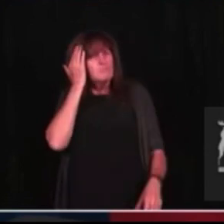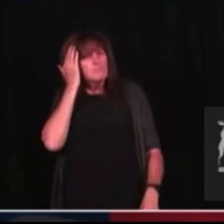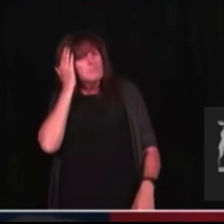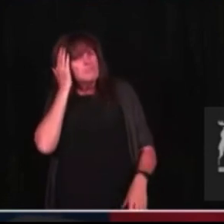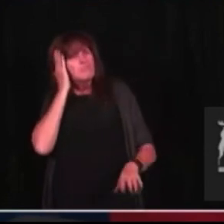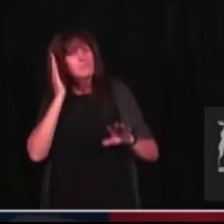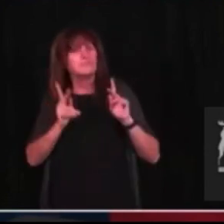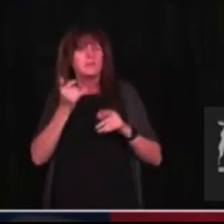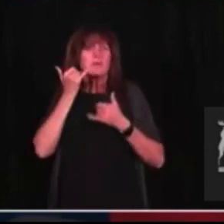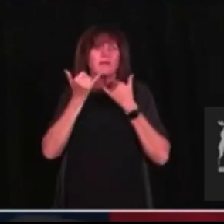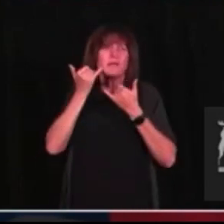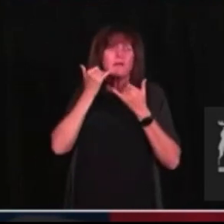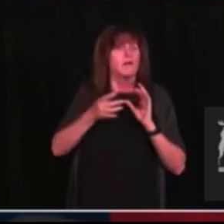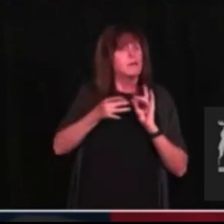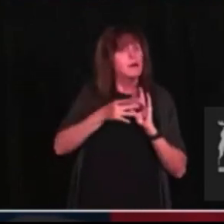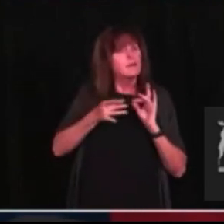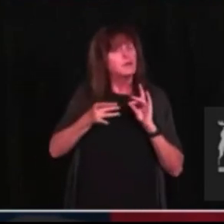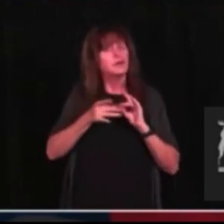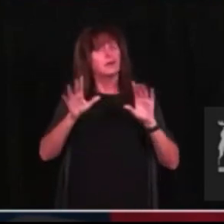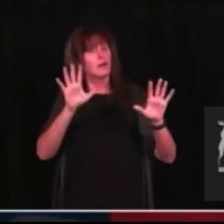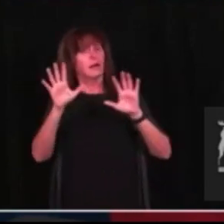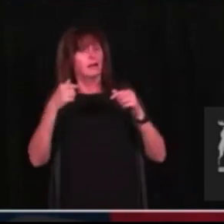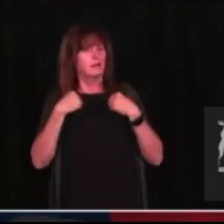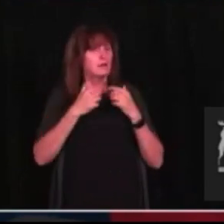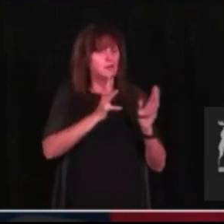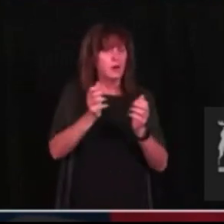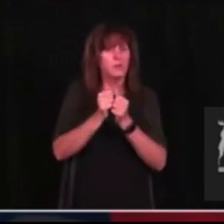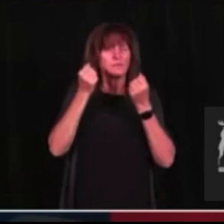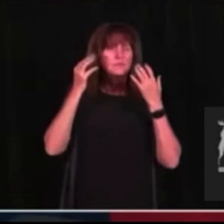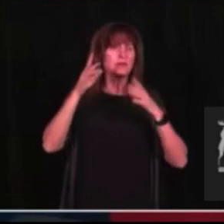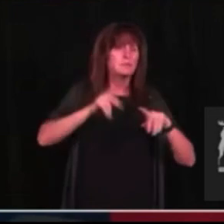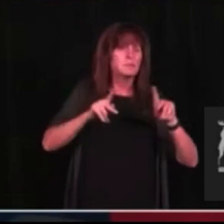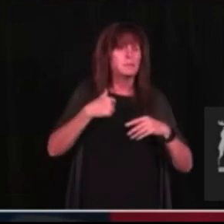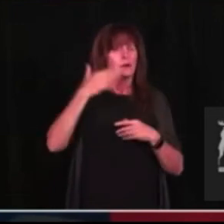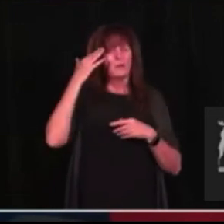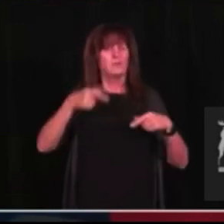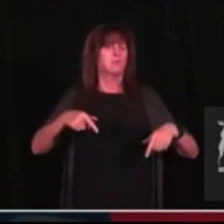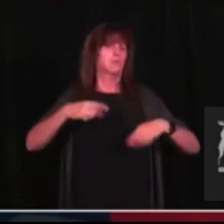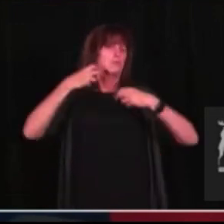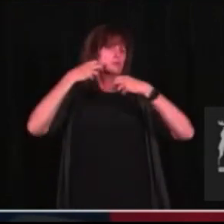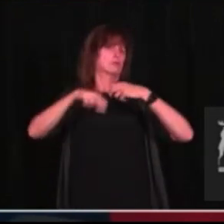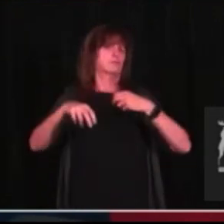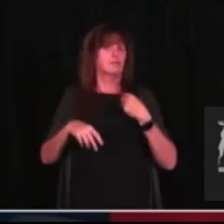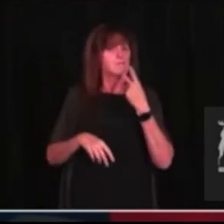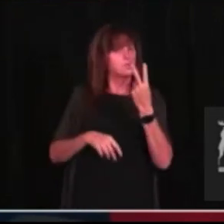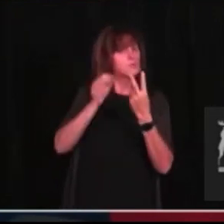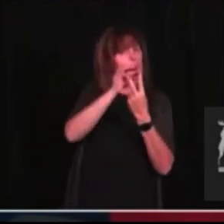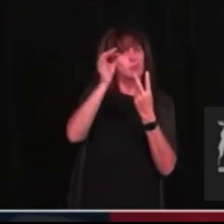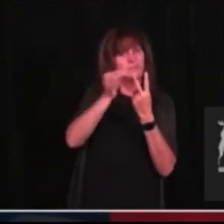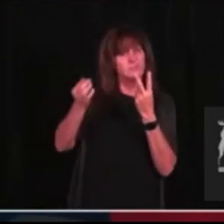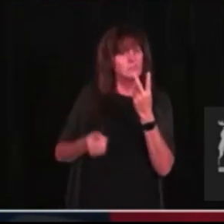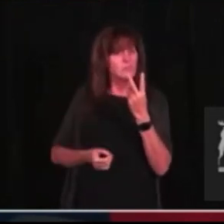the province. This is very, very difficult. But we have two options here. We We either continue